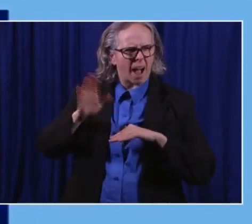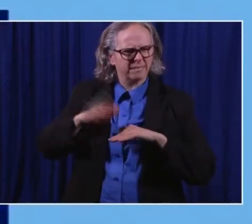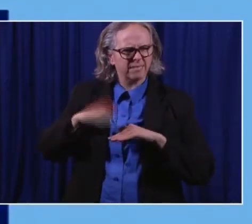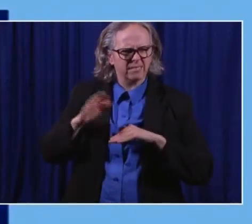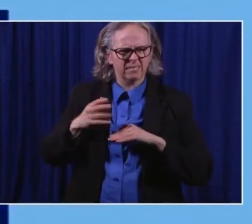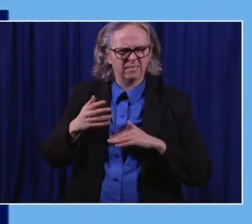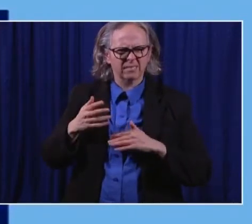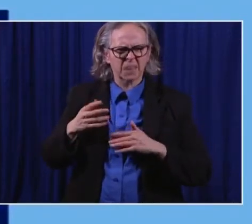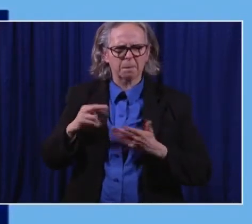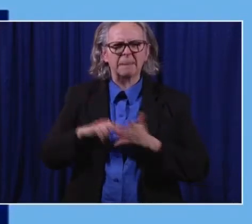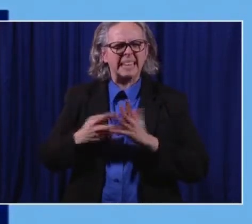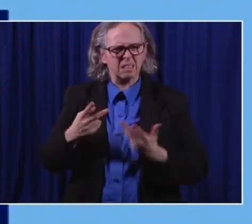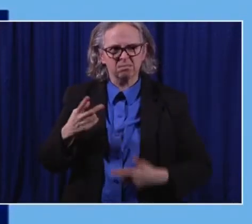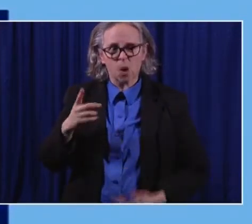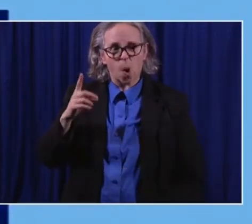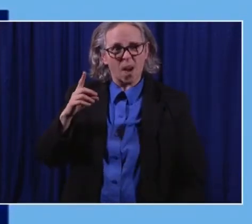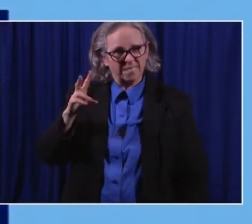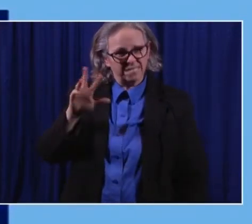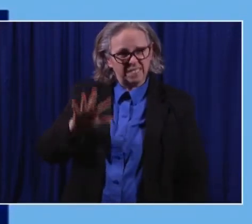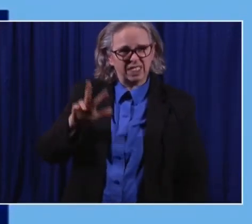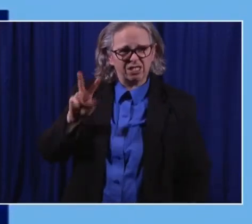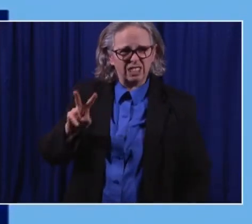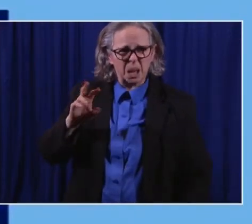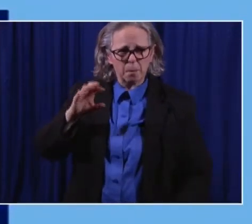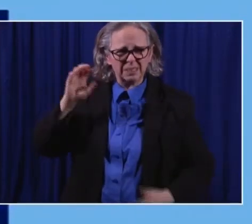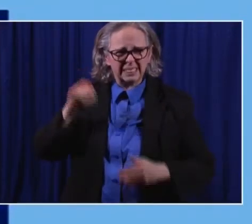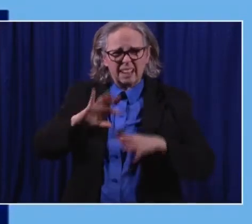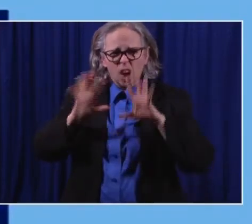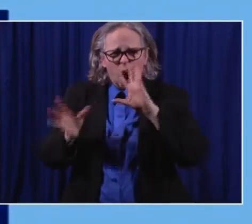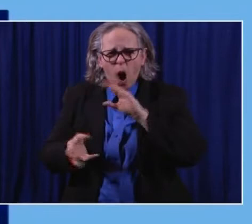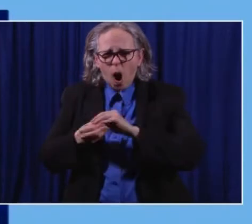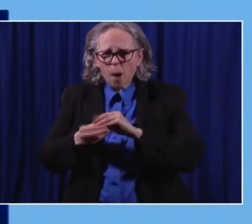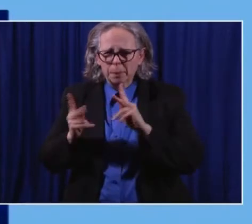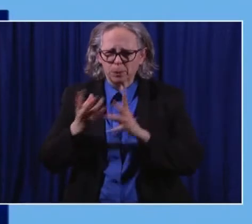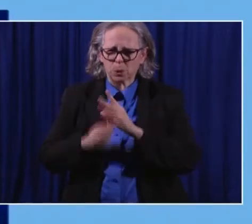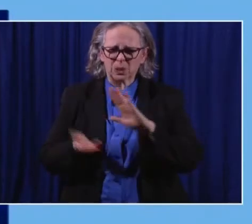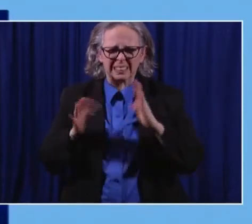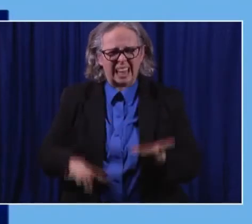almost 53% of all deaths in the state of Ohio.